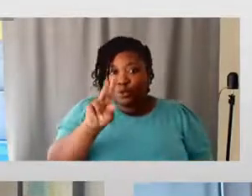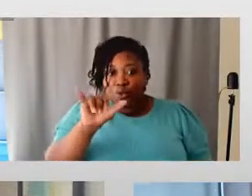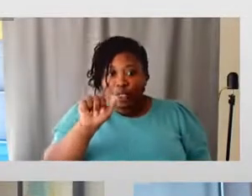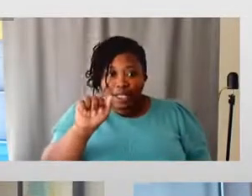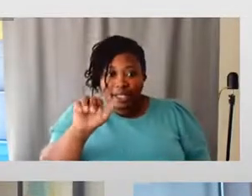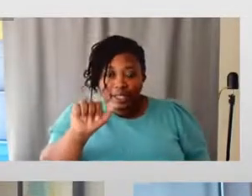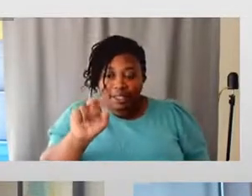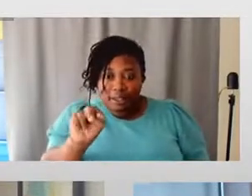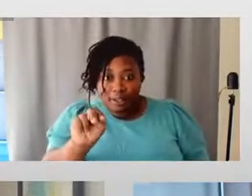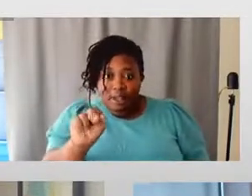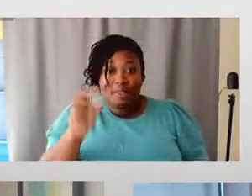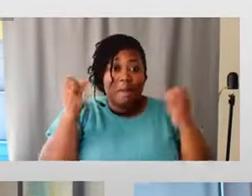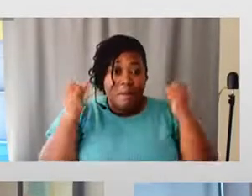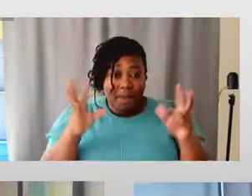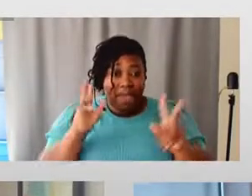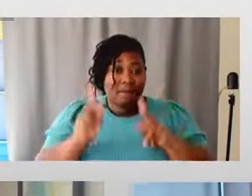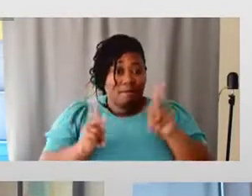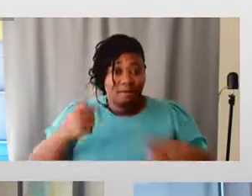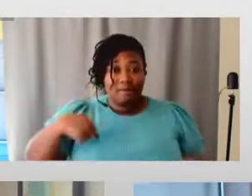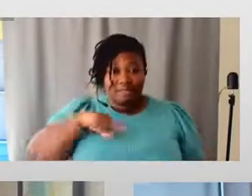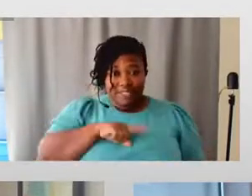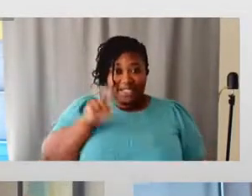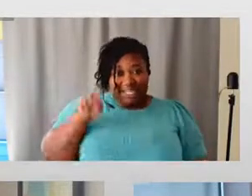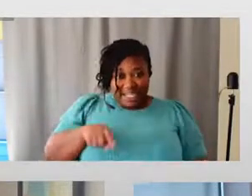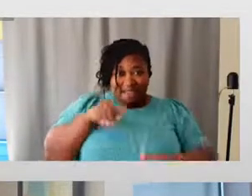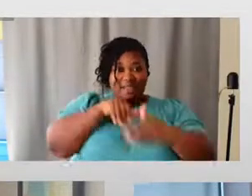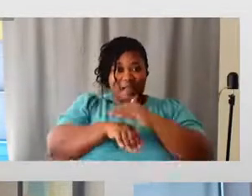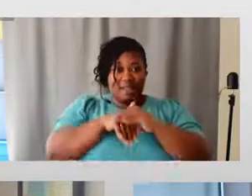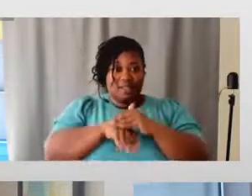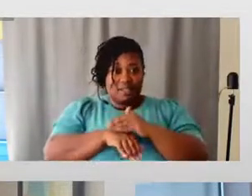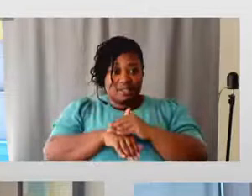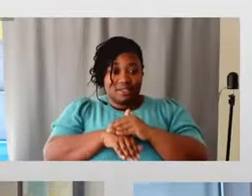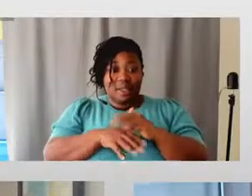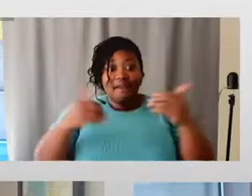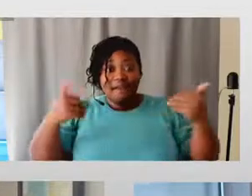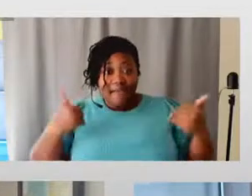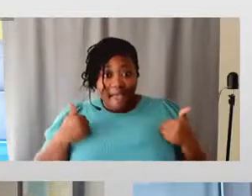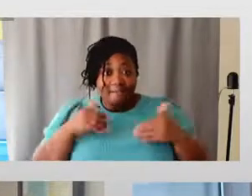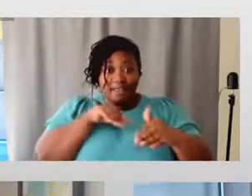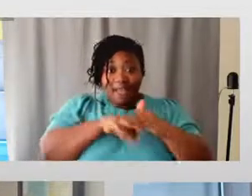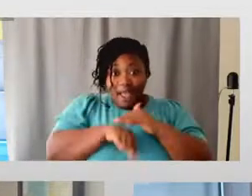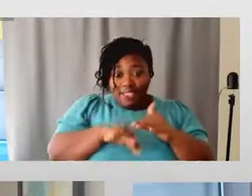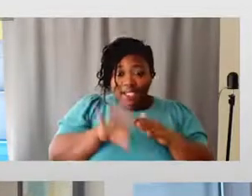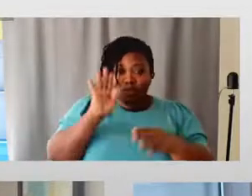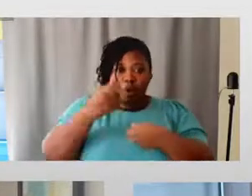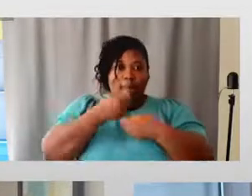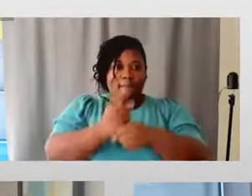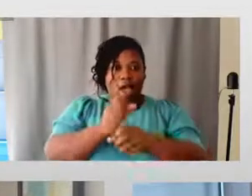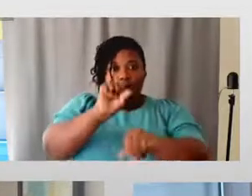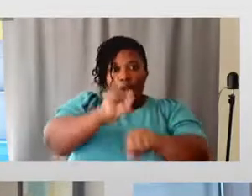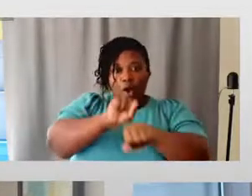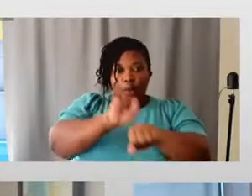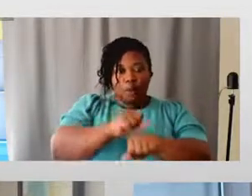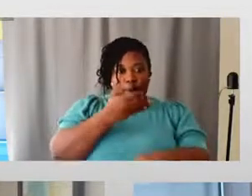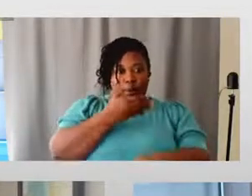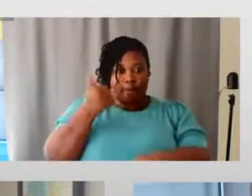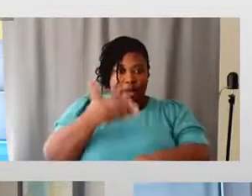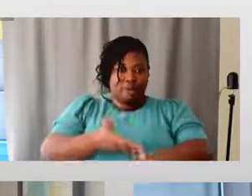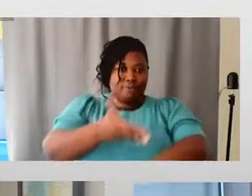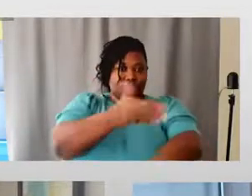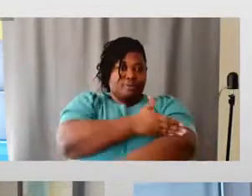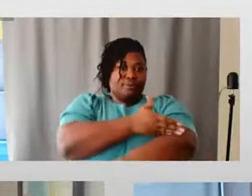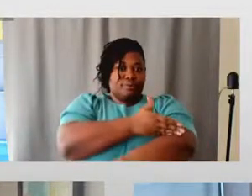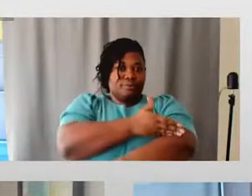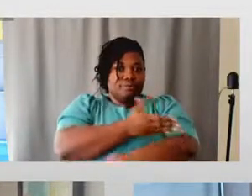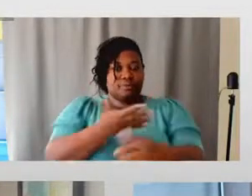need to then have that access because having that access is going to then make the work that we all do better. Despite